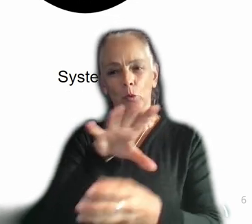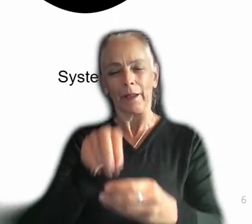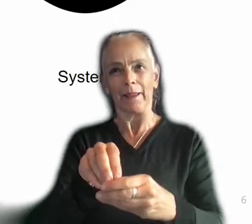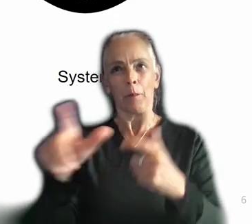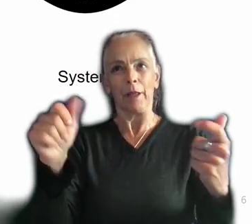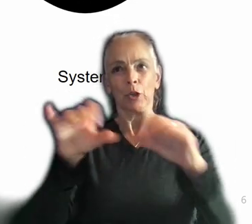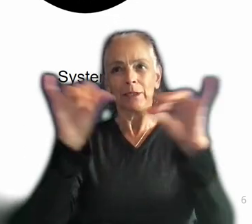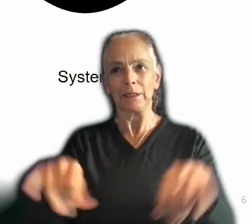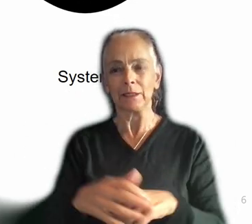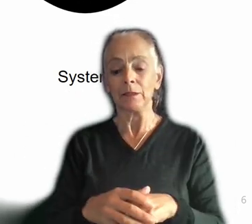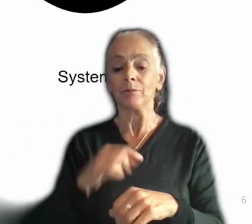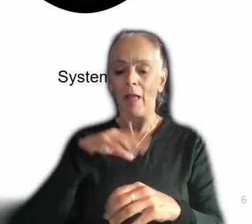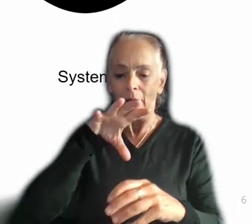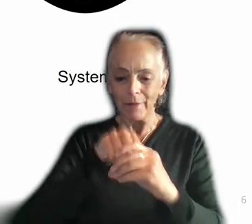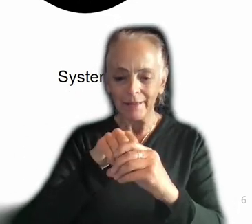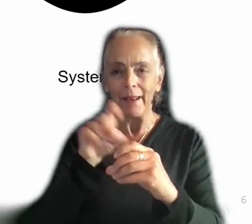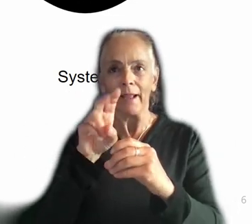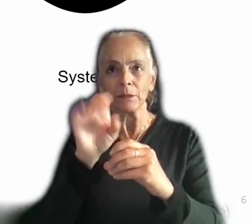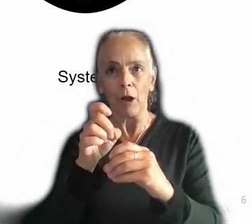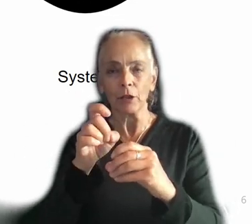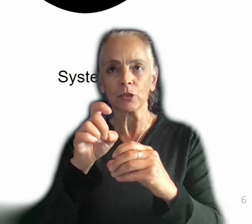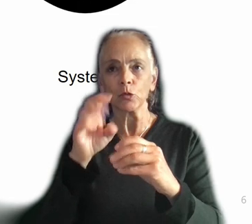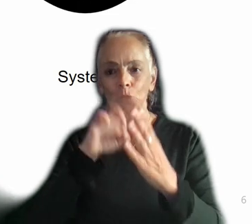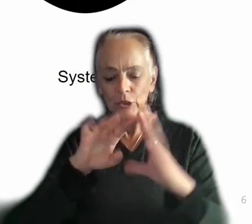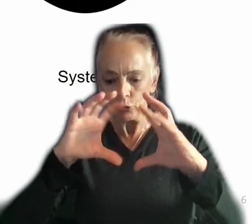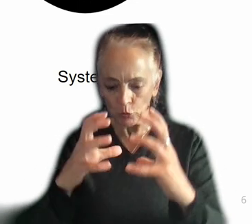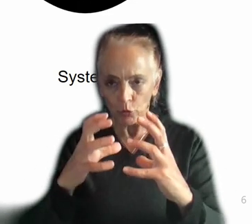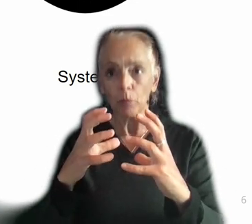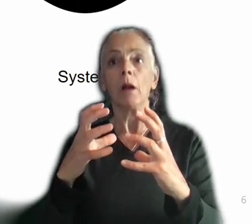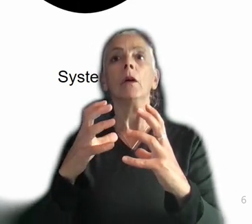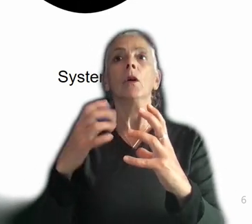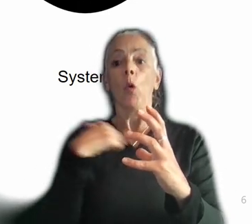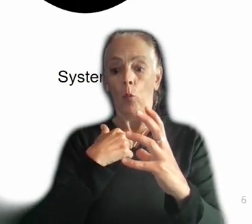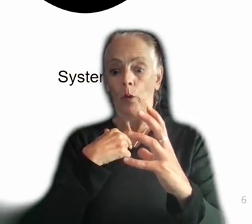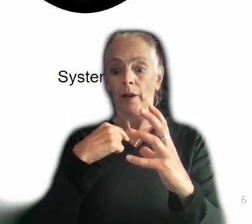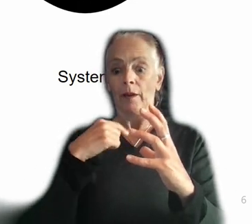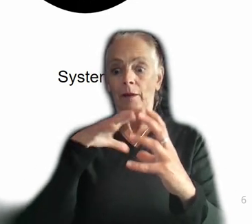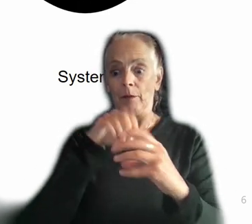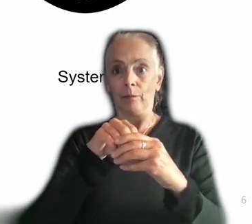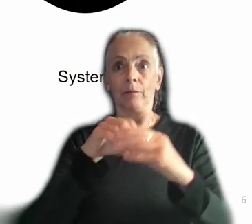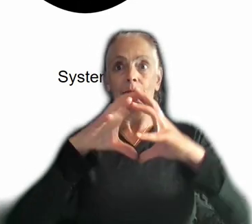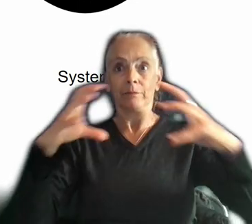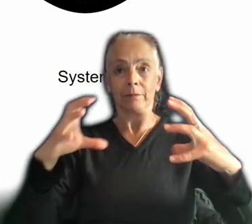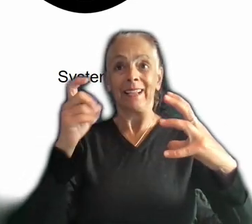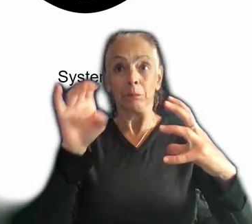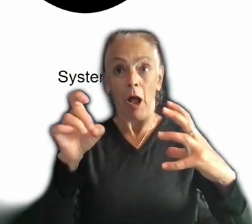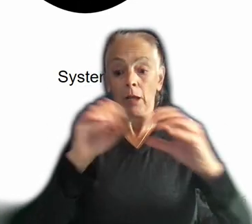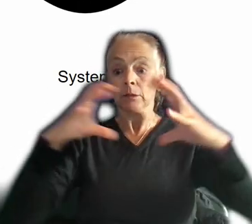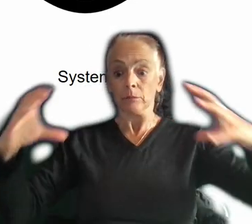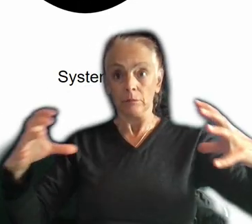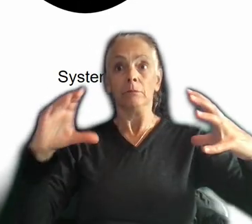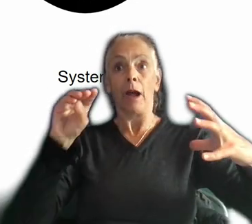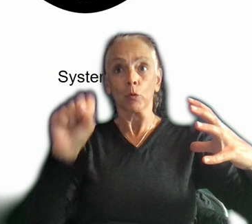I belong to Xbox Research. Our group belongs to Xbox. Xbox belongs to Microsoft. Microsoft lives in the United